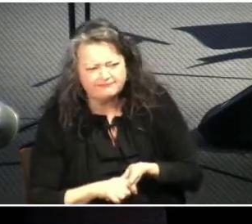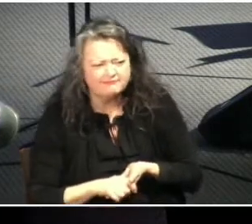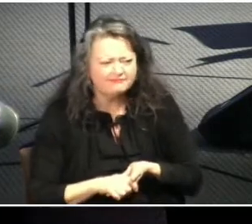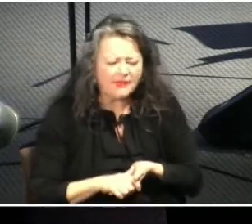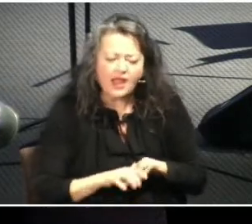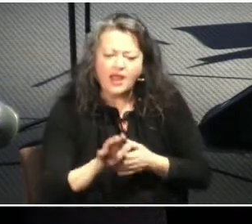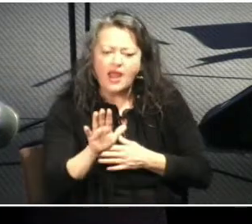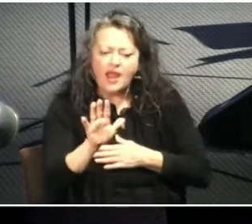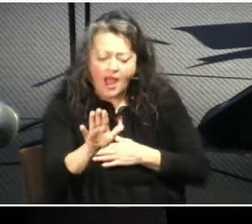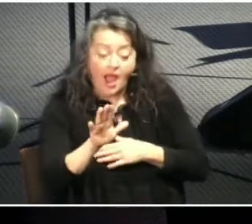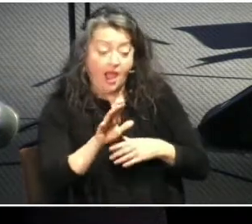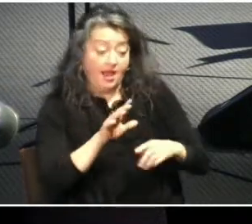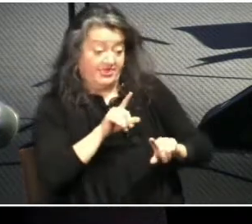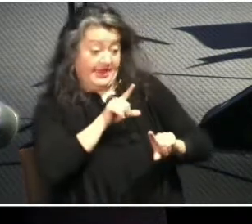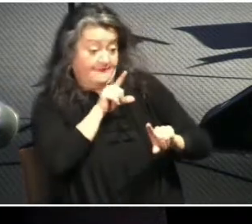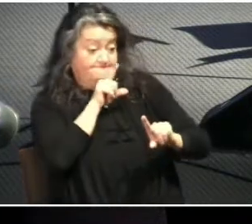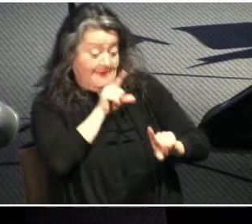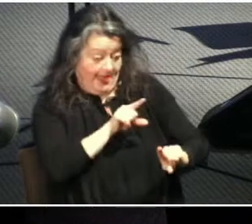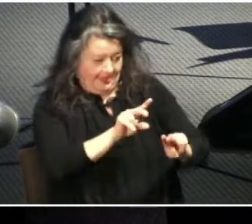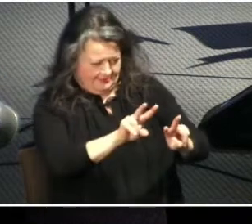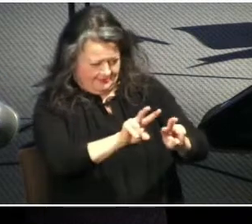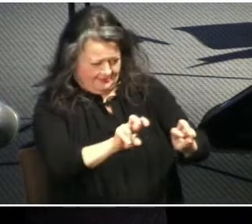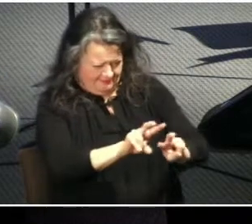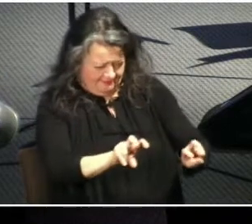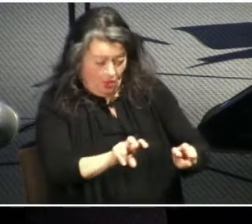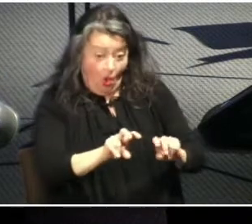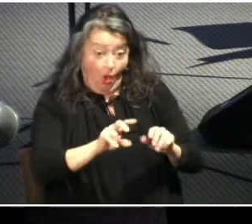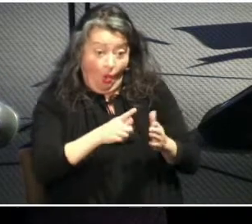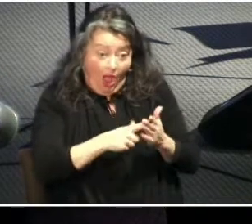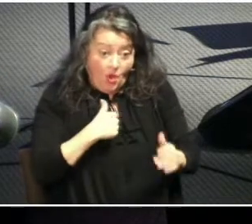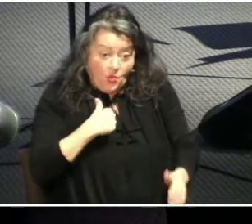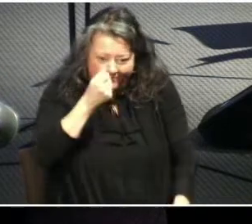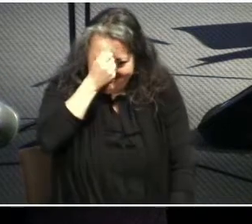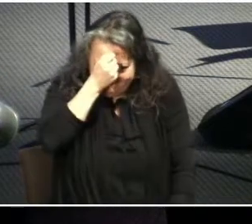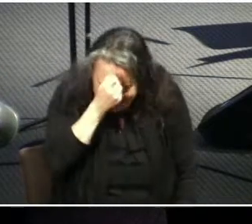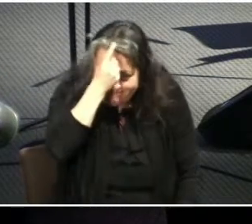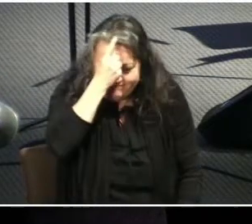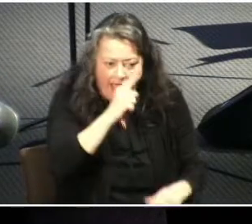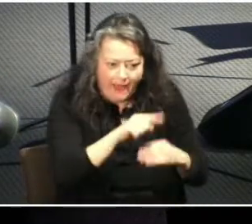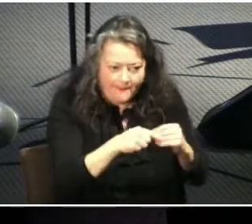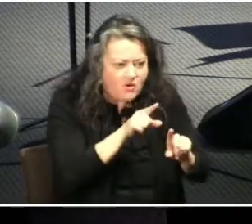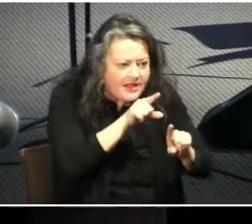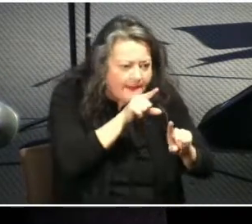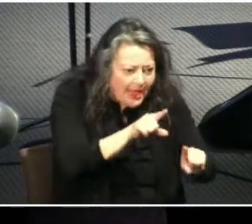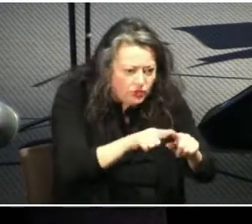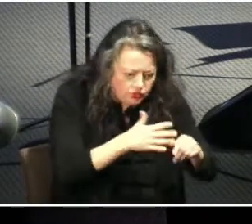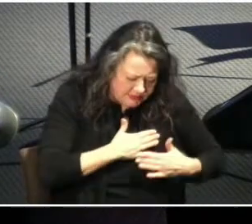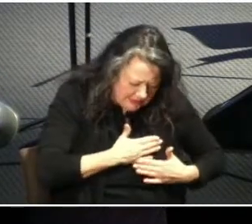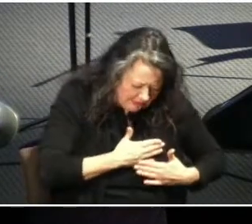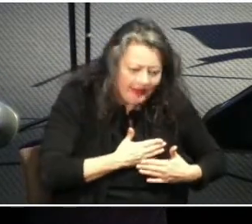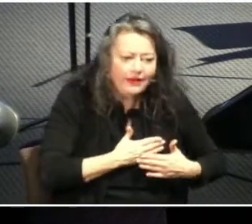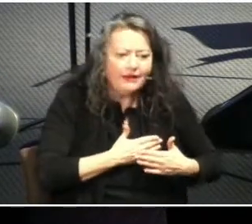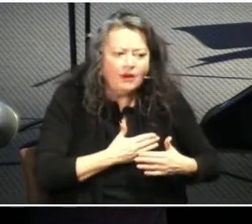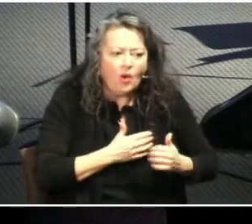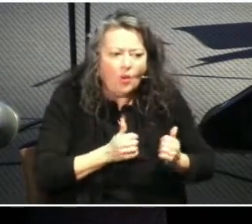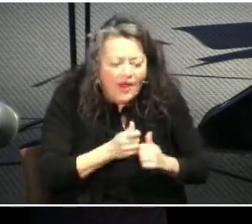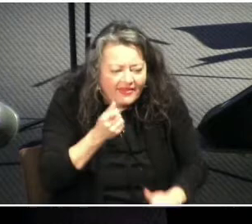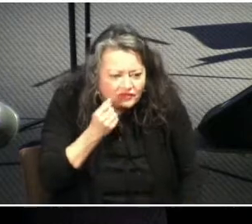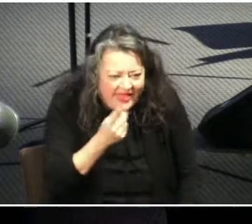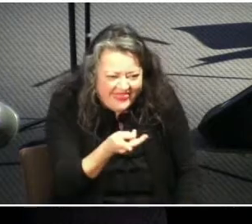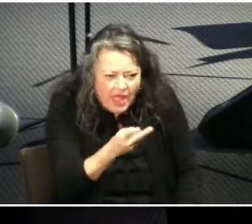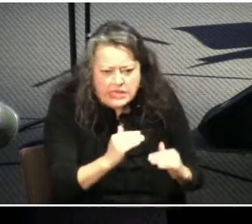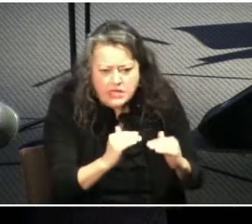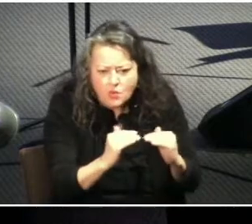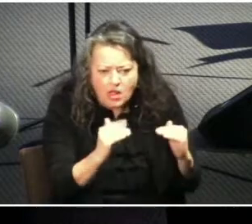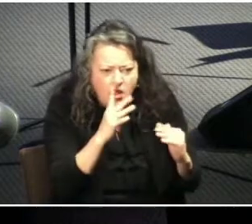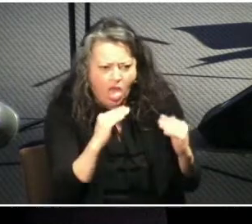of husbands and wives being spiritually equal. And Christ. And unlike the culture of that day, these